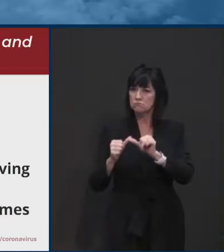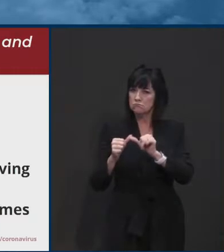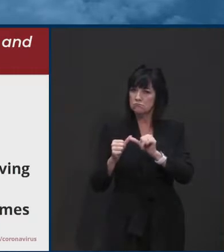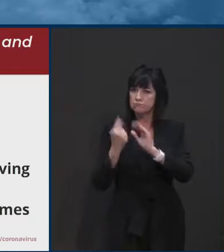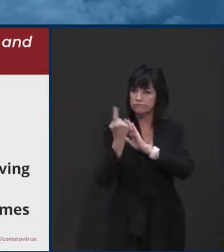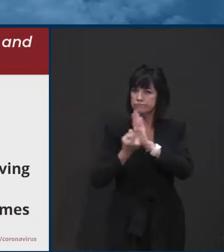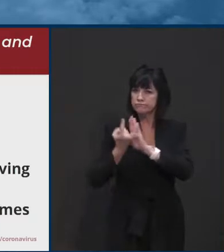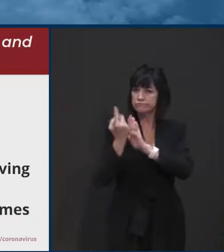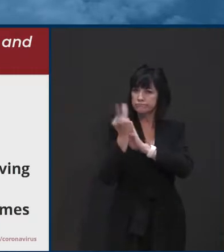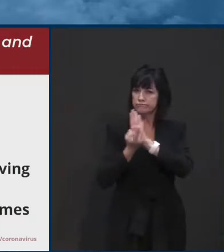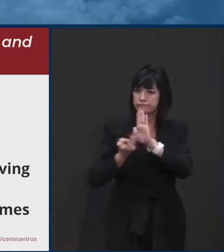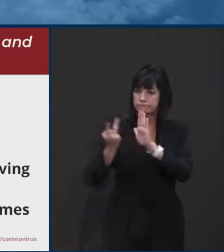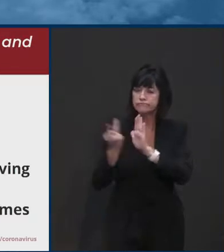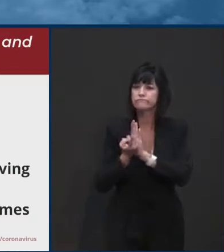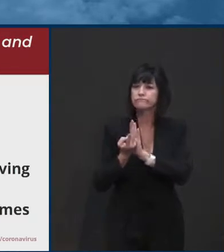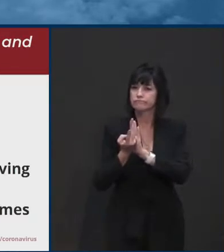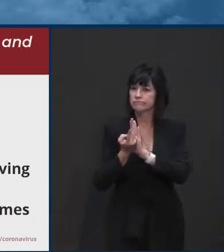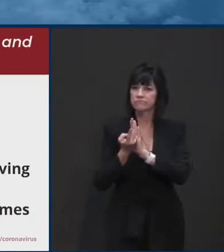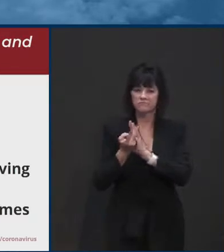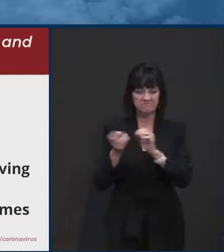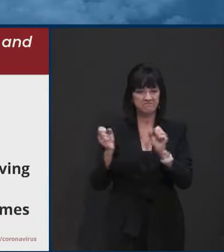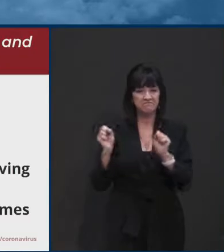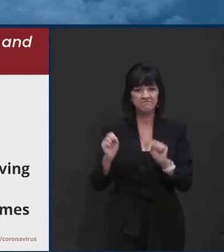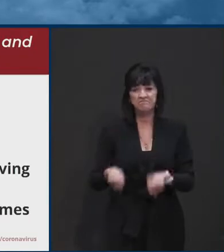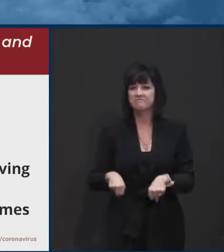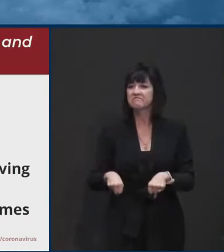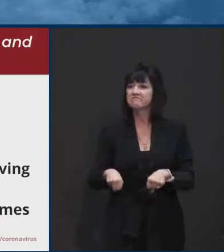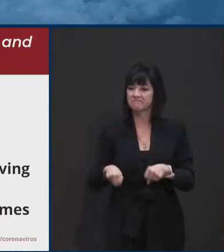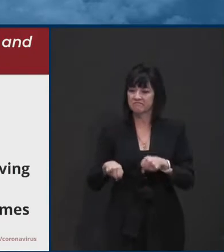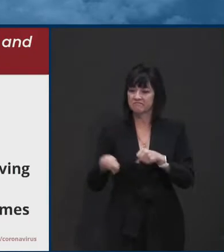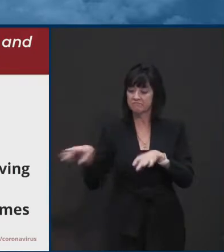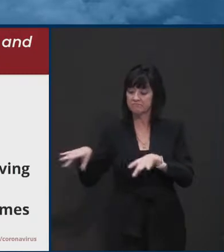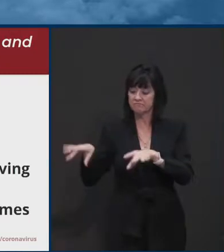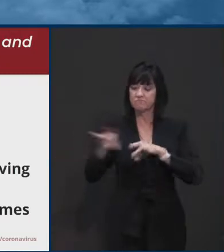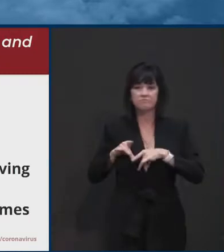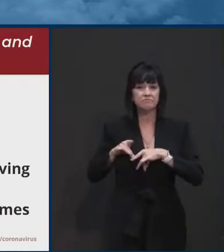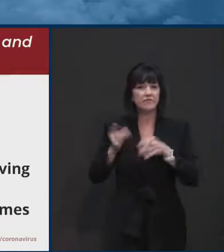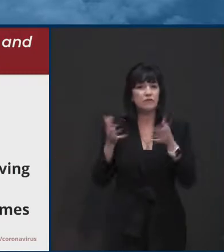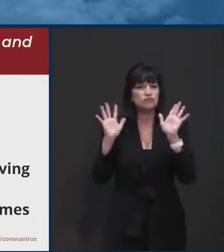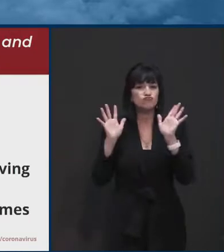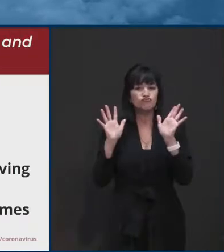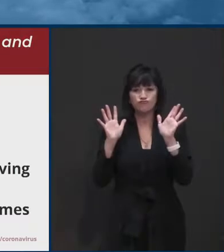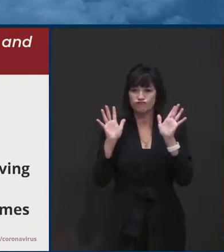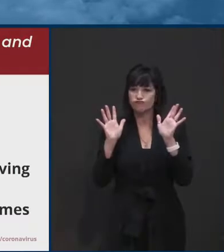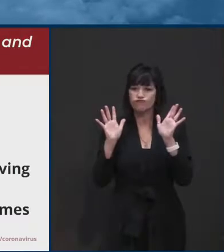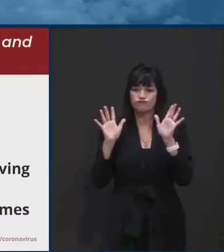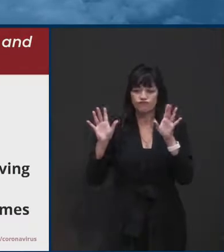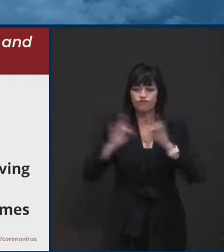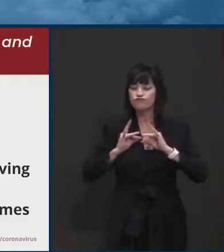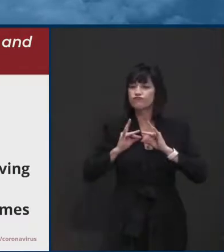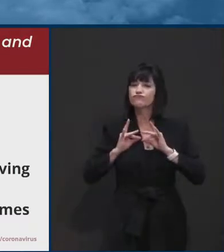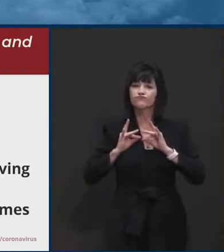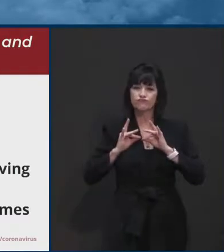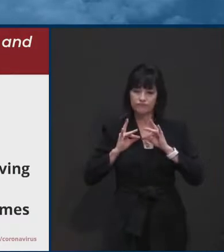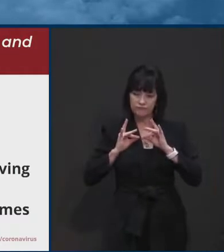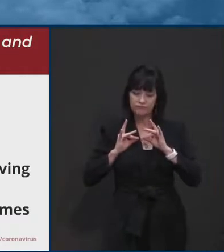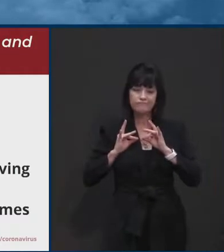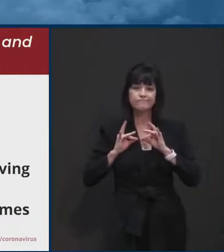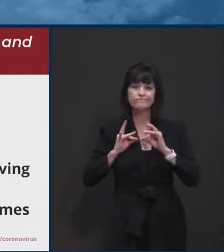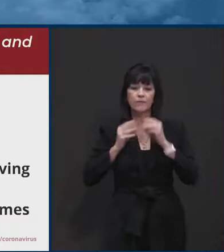um, things like social distancing and face covering is not, uh, completely adhered to.